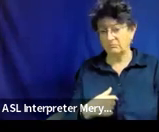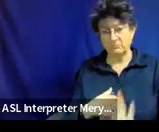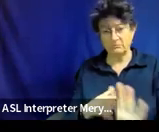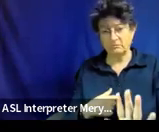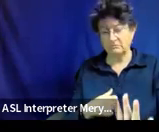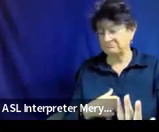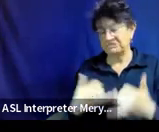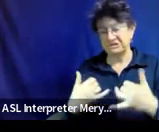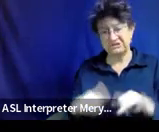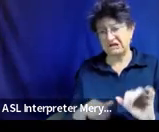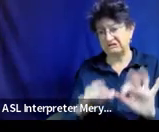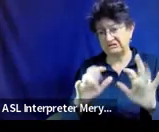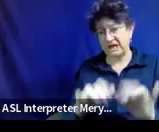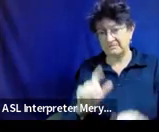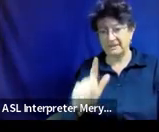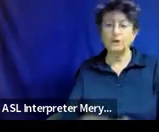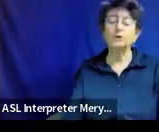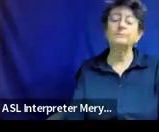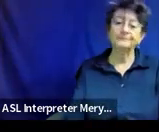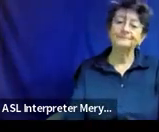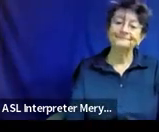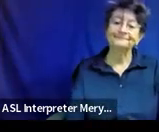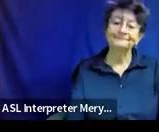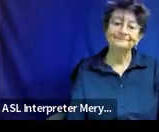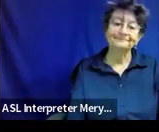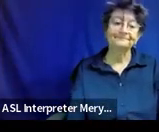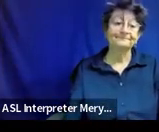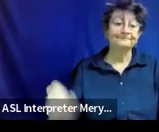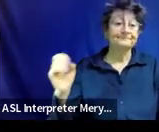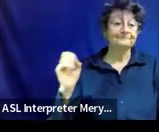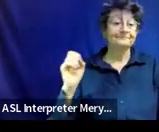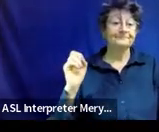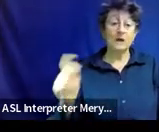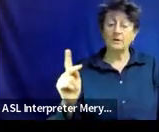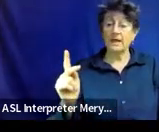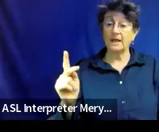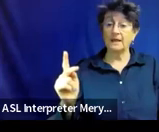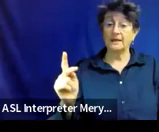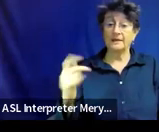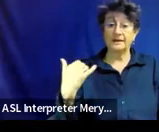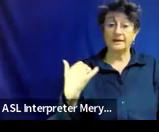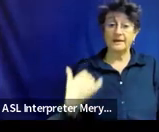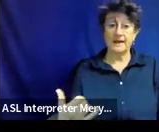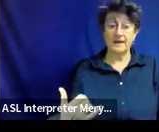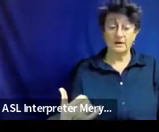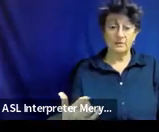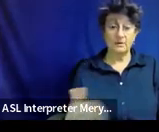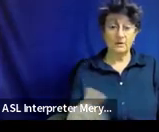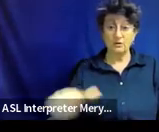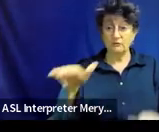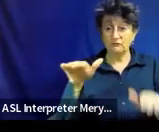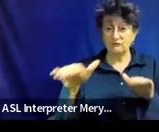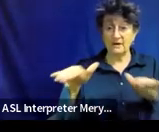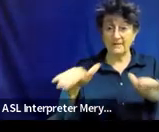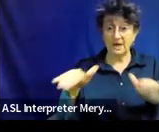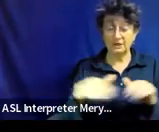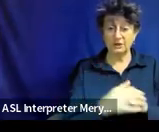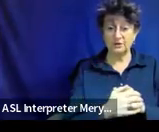Pop them in there. All right. This is just a little reminder that